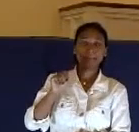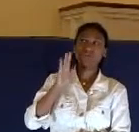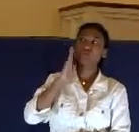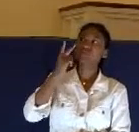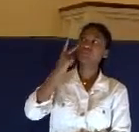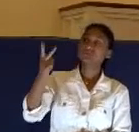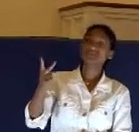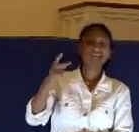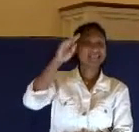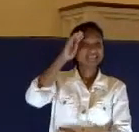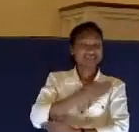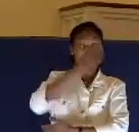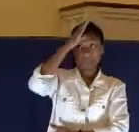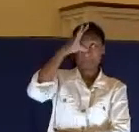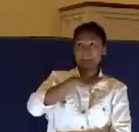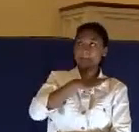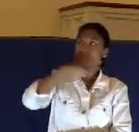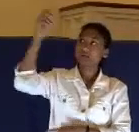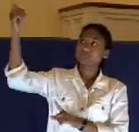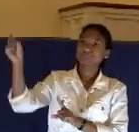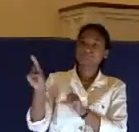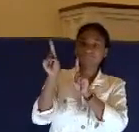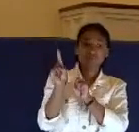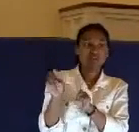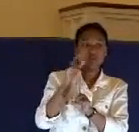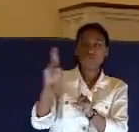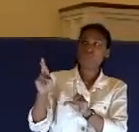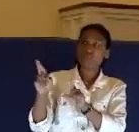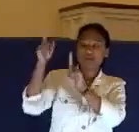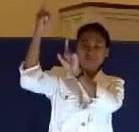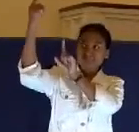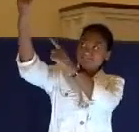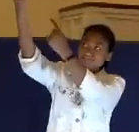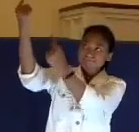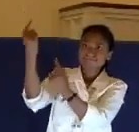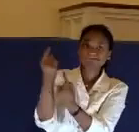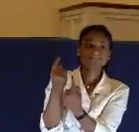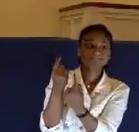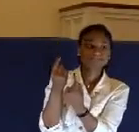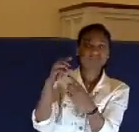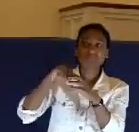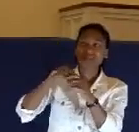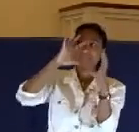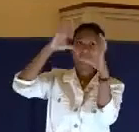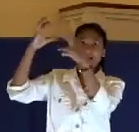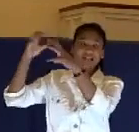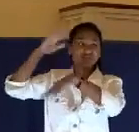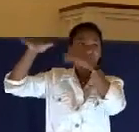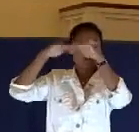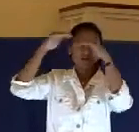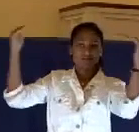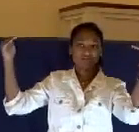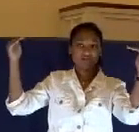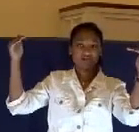on the right hand of power, coming in the clouds of heaven. That was all they needed right there.